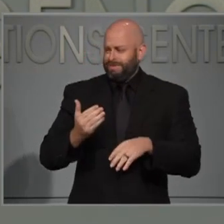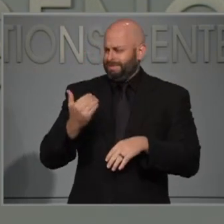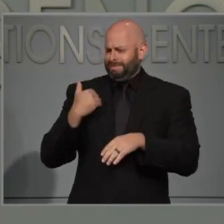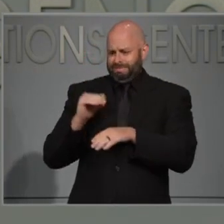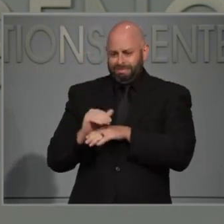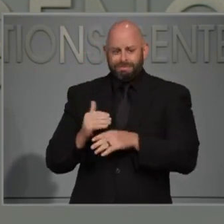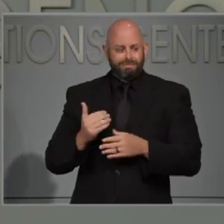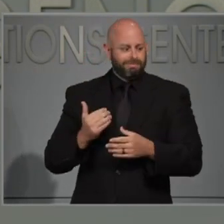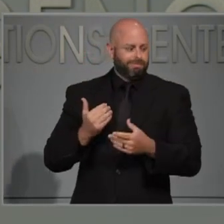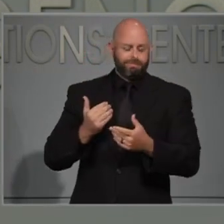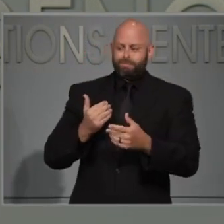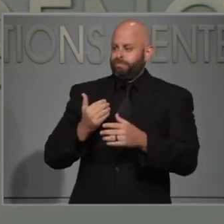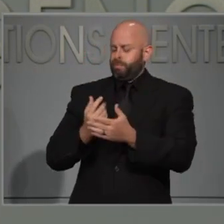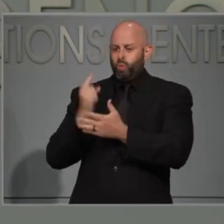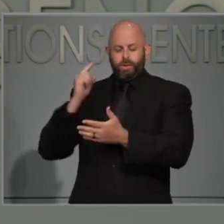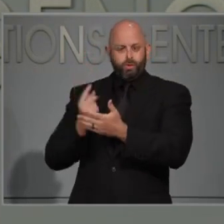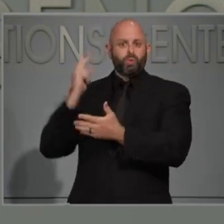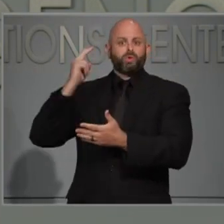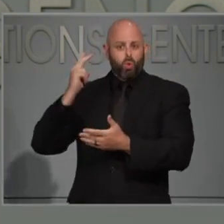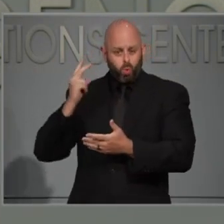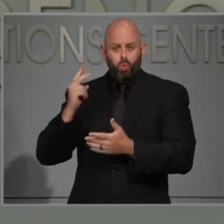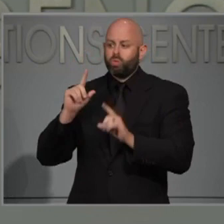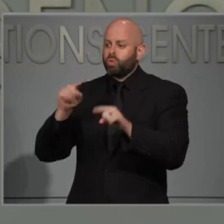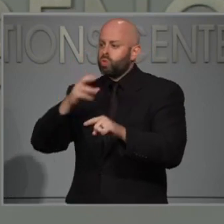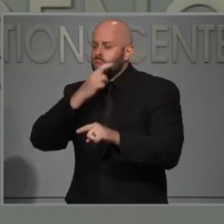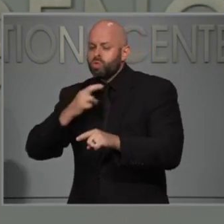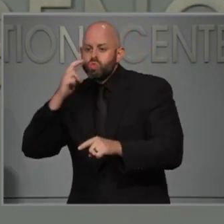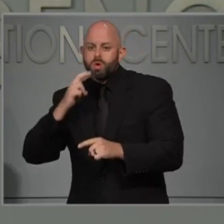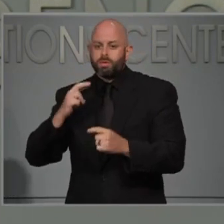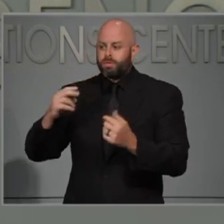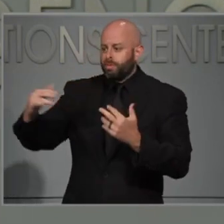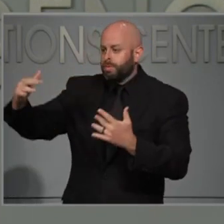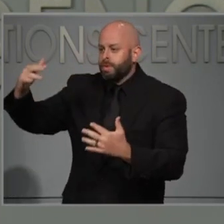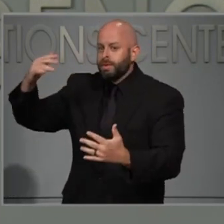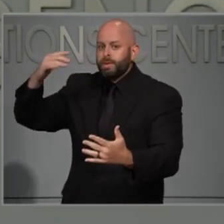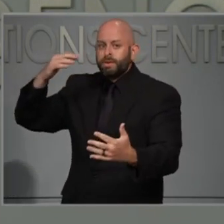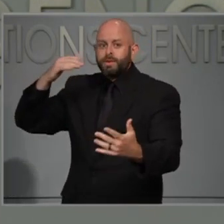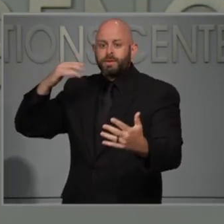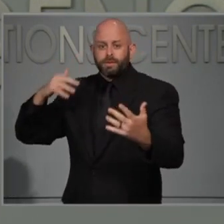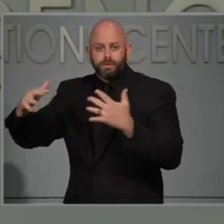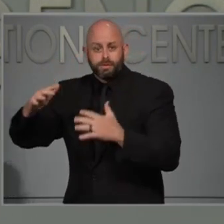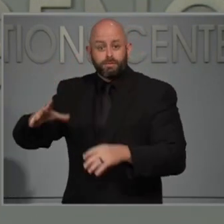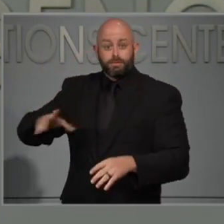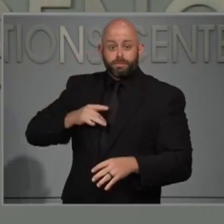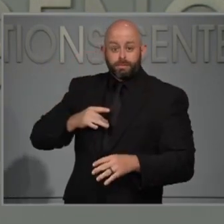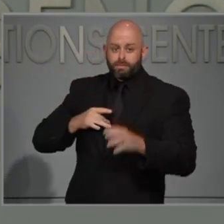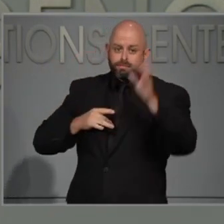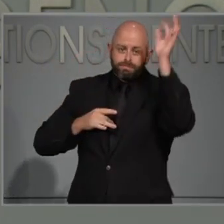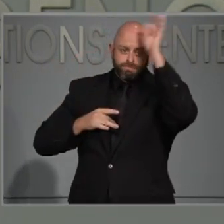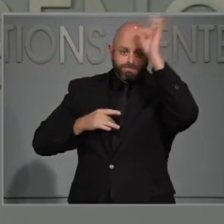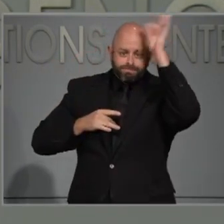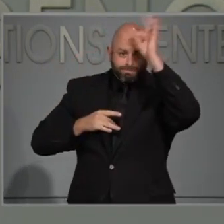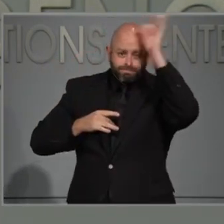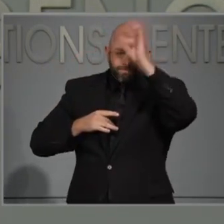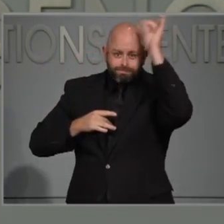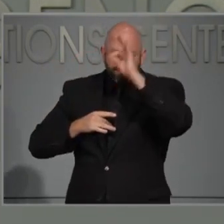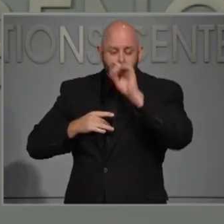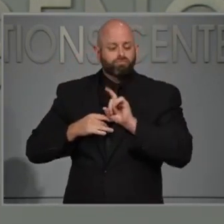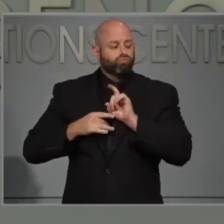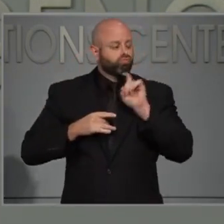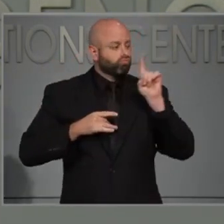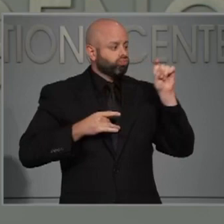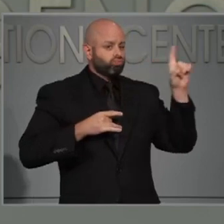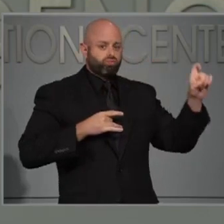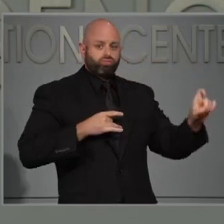two weeks before, right? And then they're going to work, feel completely fine, and could be spreading the virus. So it's more than testing. We had to make sure a couple